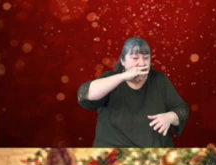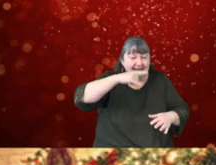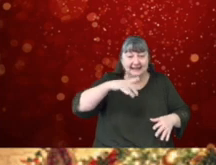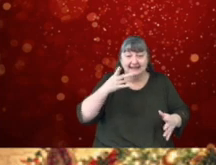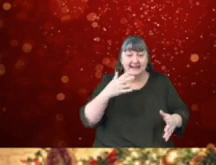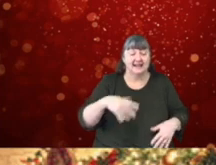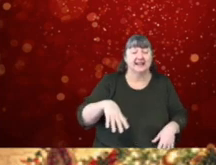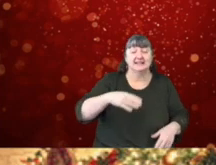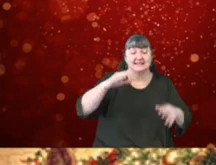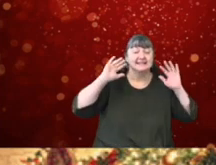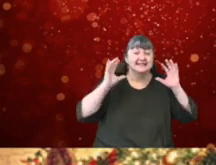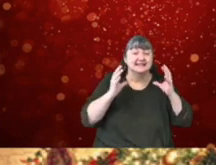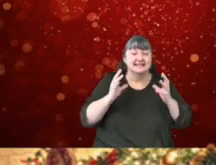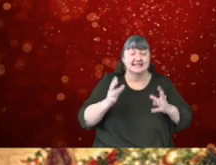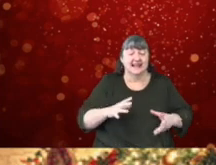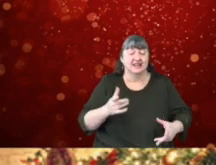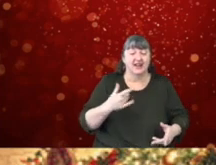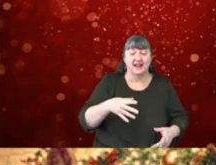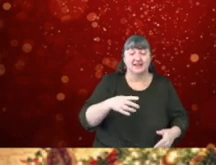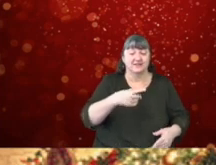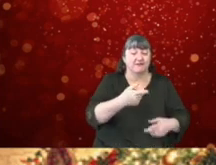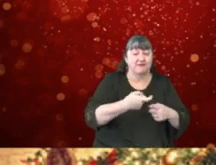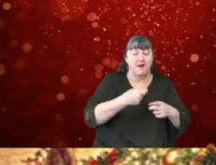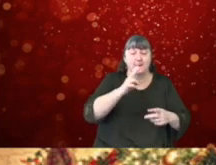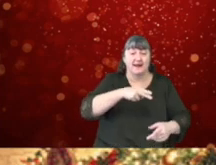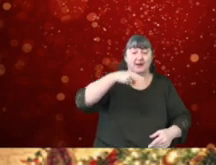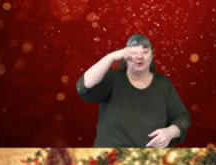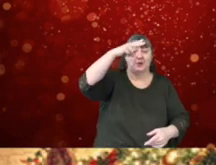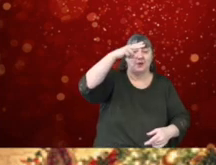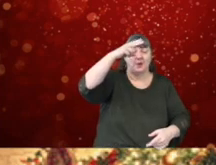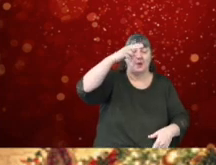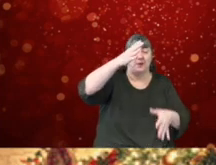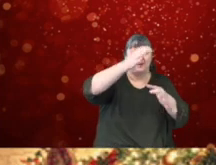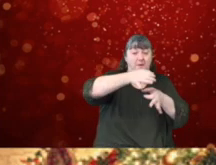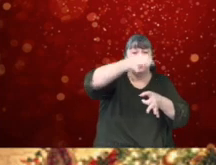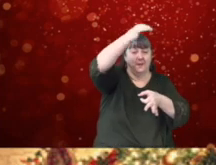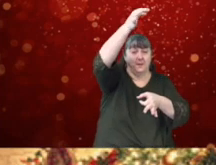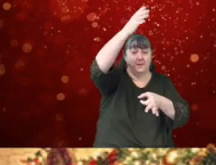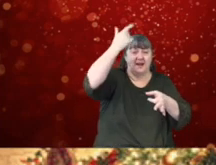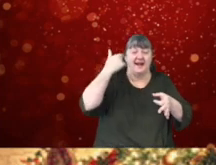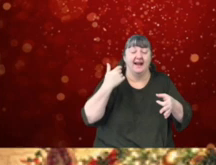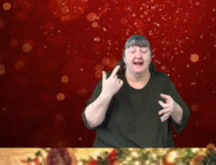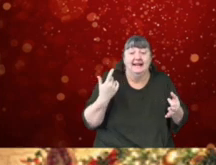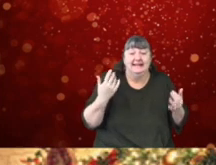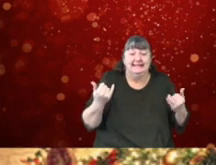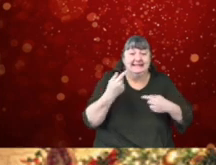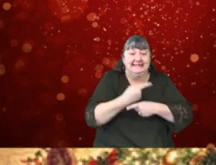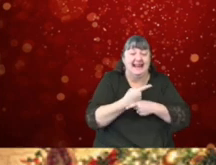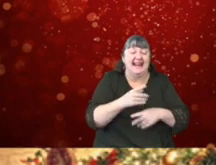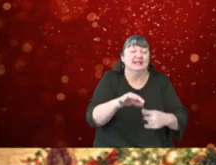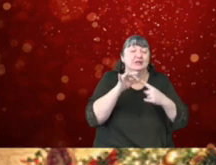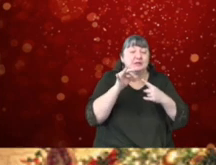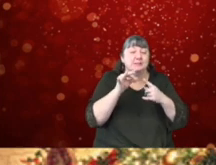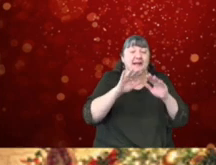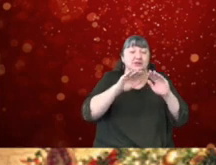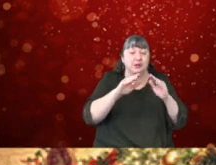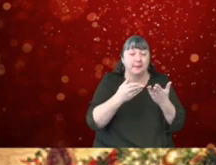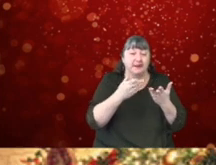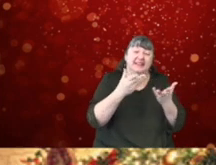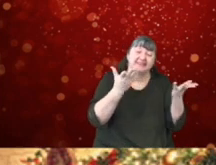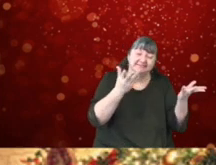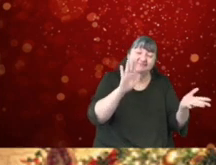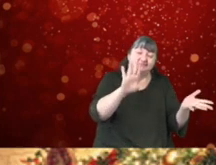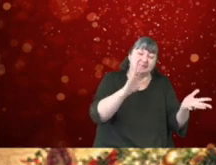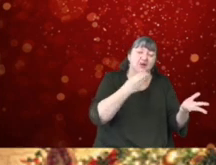Pole. Ho, ho, ho! I have a special book I would like to read to you because I hear you're home on remote